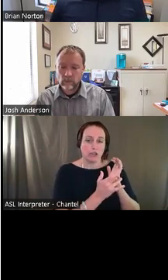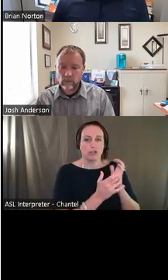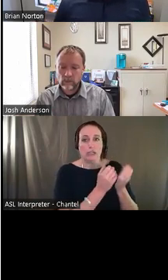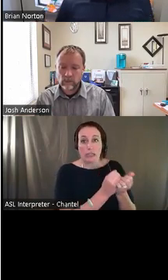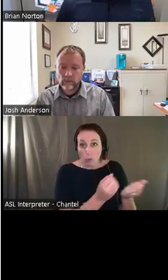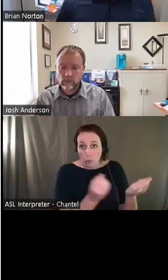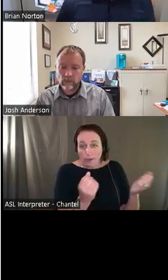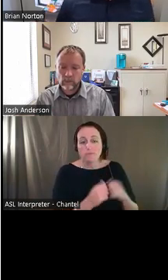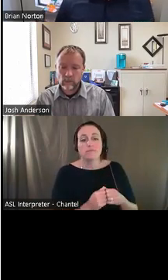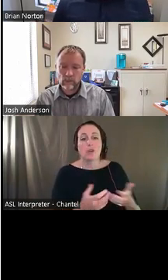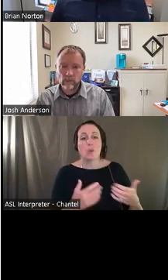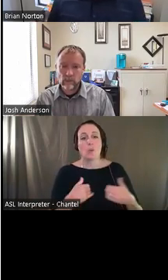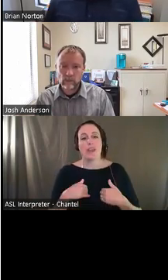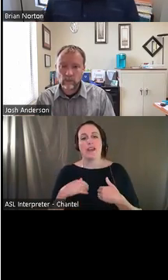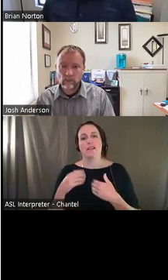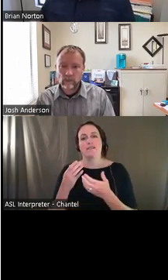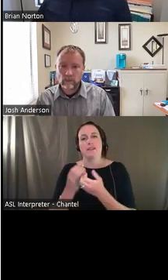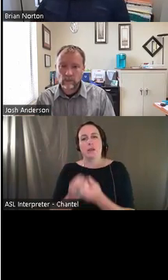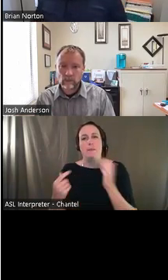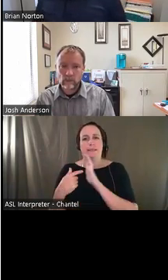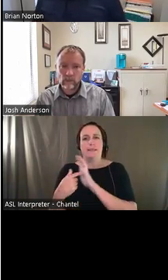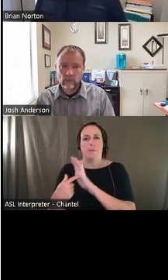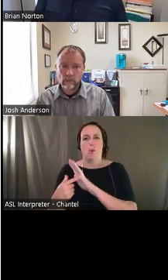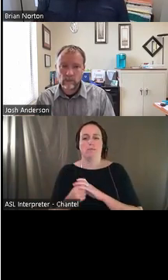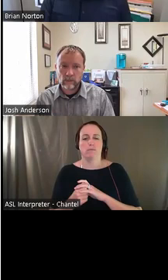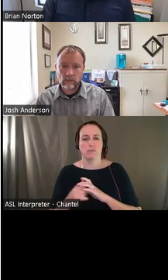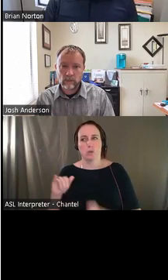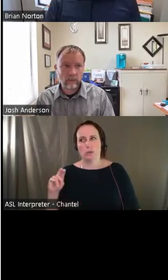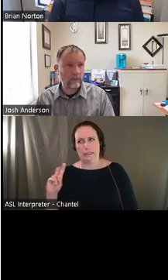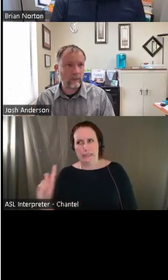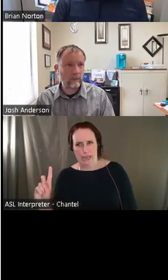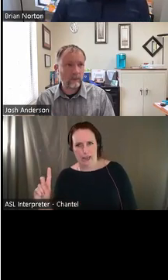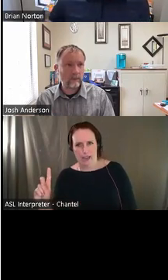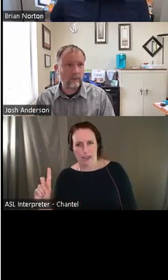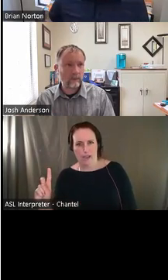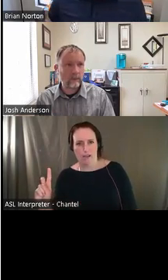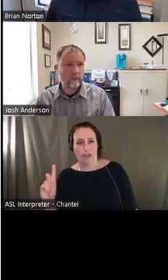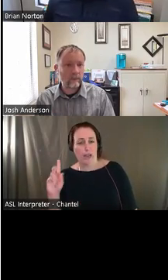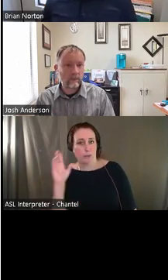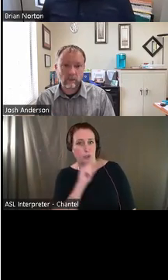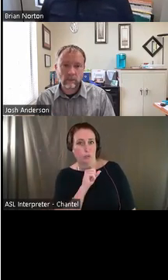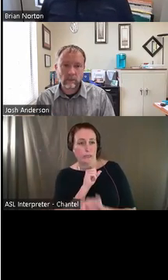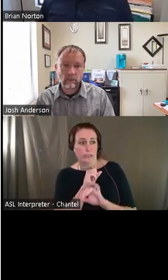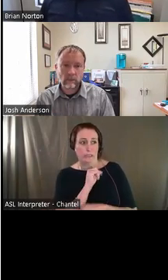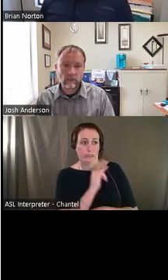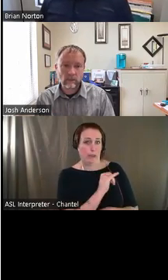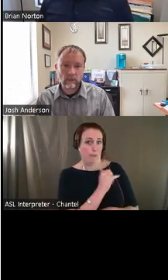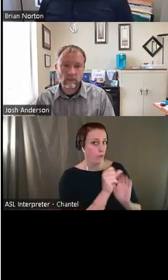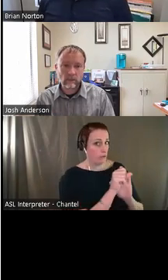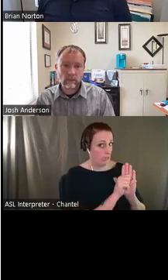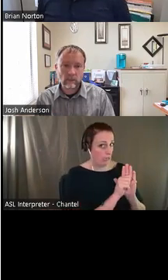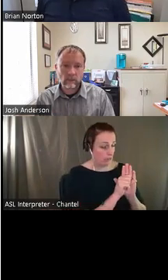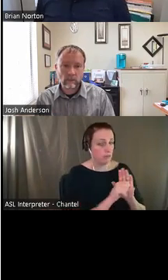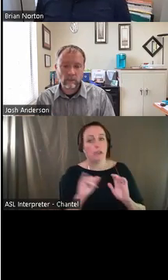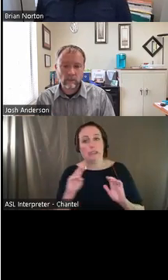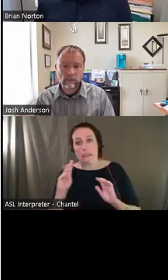offer device demonstrations. Um, so here in Indiana, and I'm assuming it's like this elsewhere, um, as well, um, we will